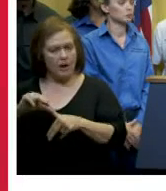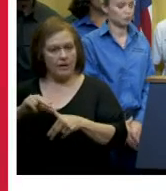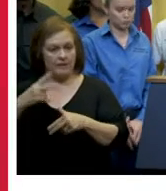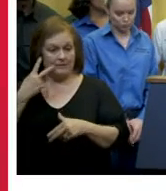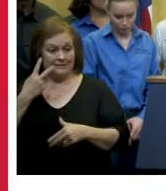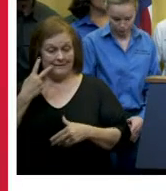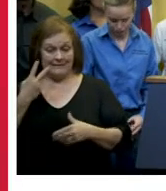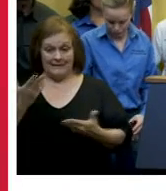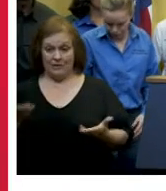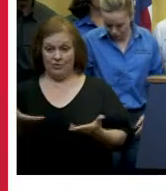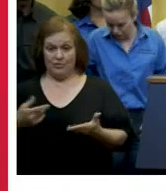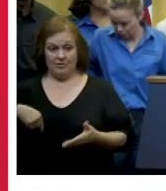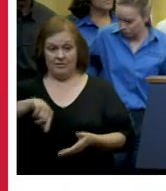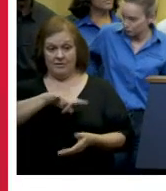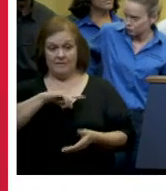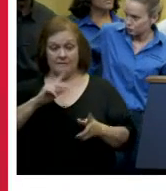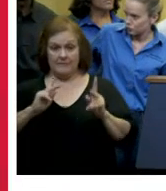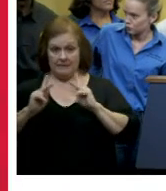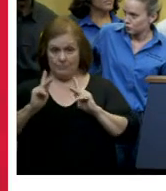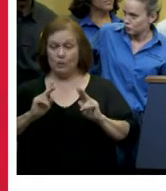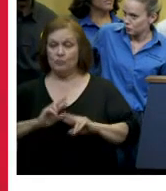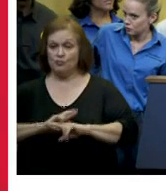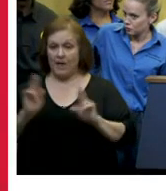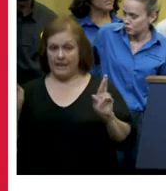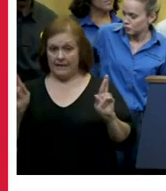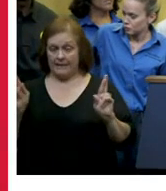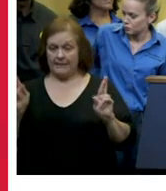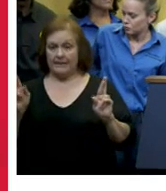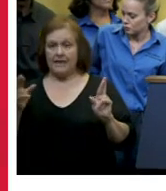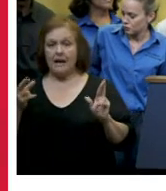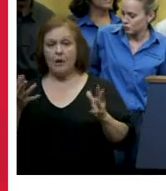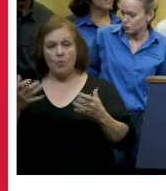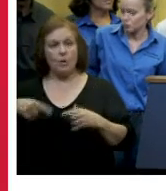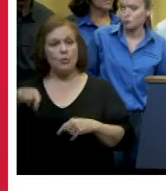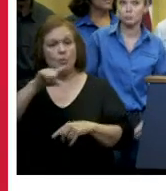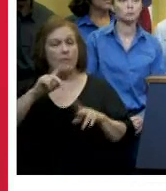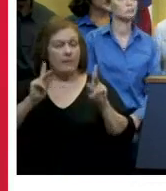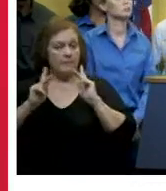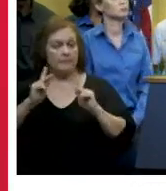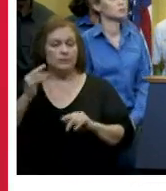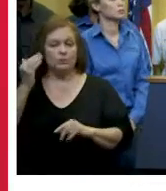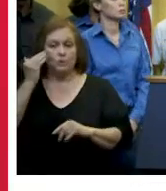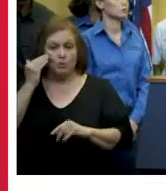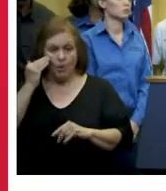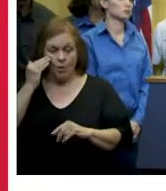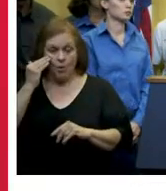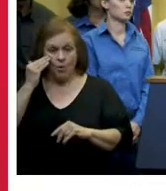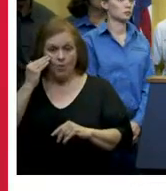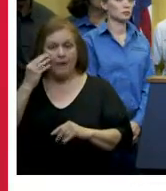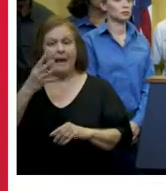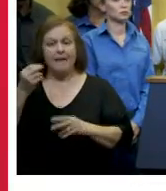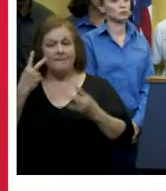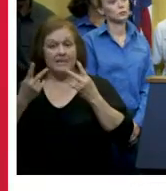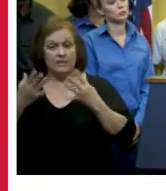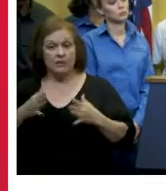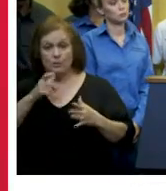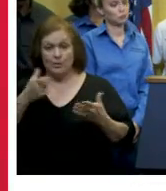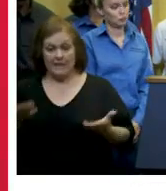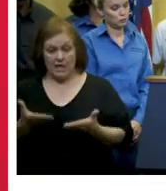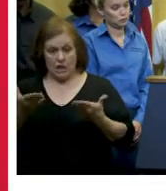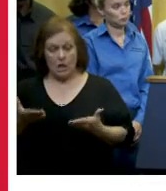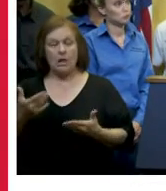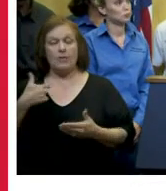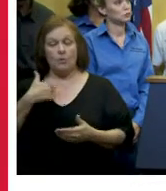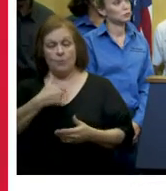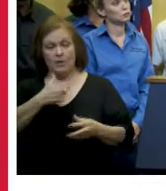government that is ready and i want all the residents to know and our visitors that are here that